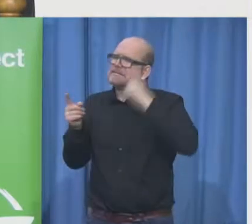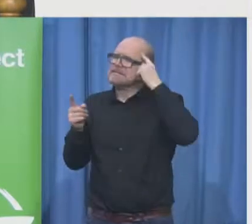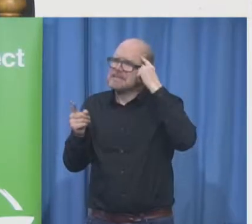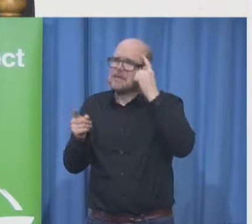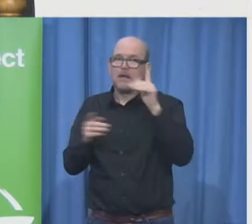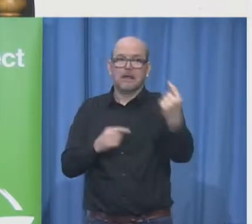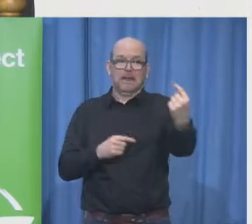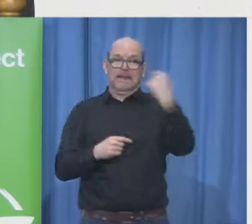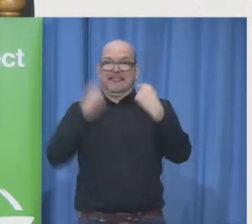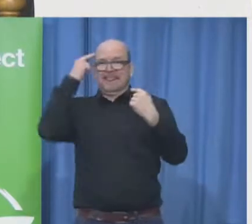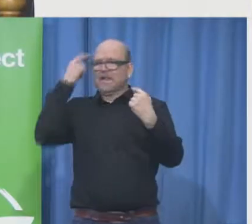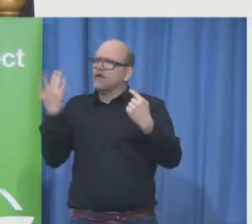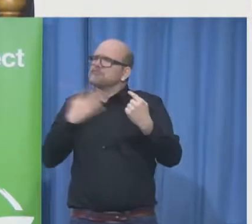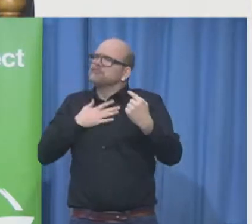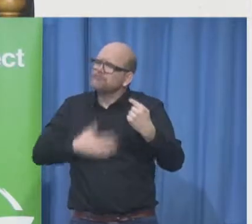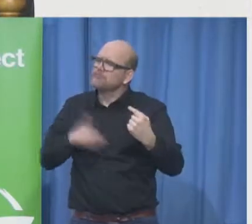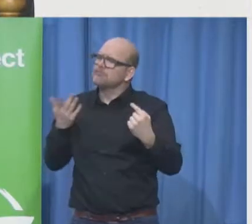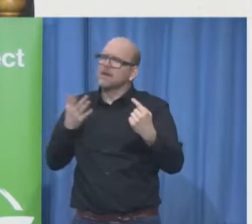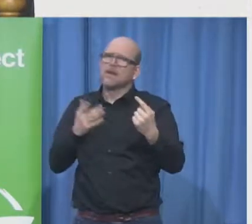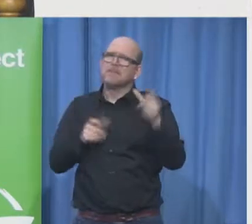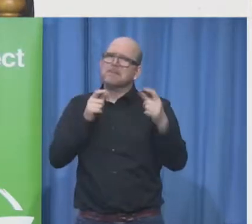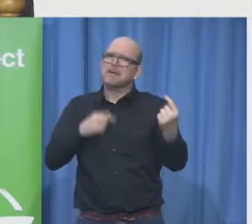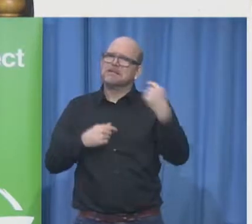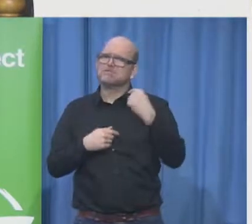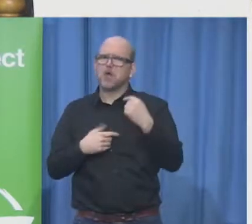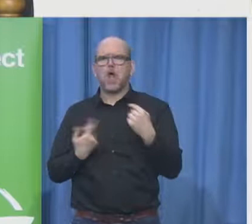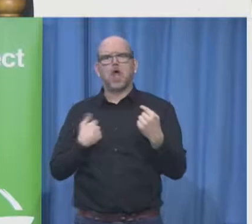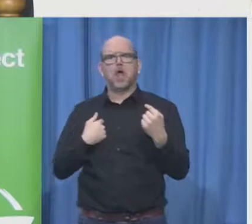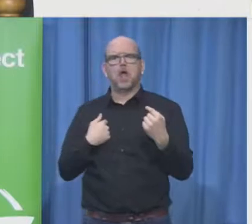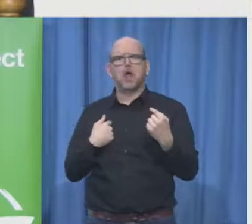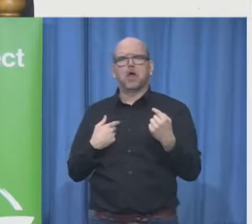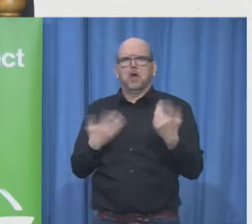don't seem to be any of my business how others see me